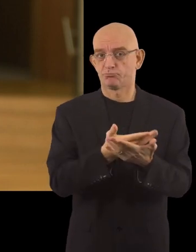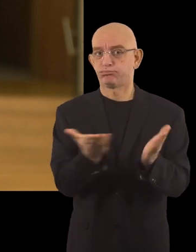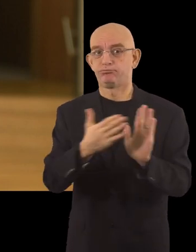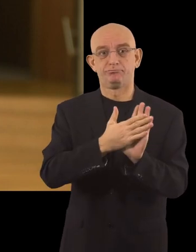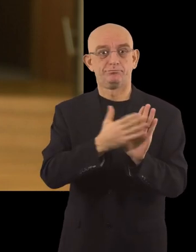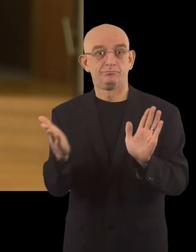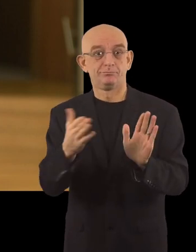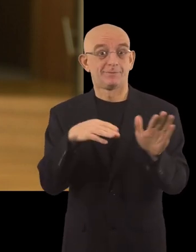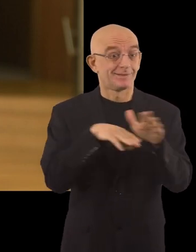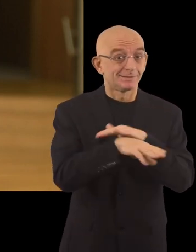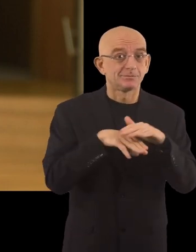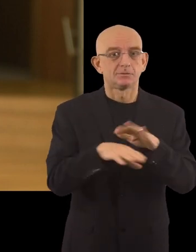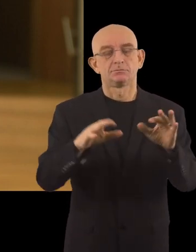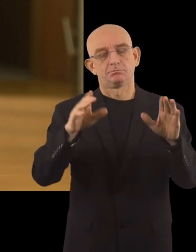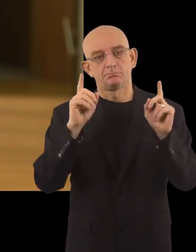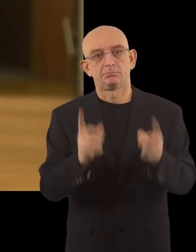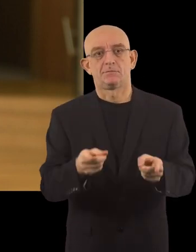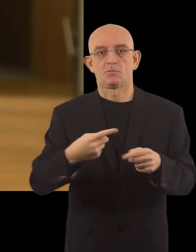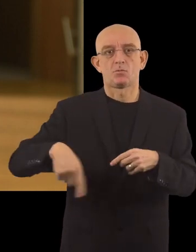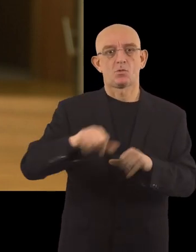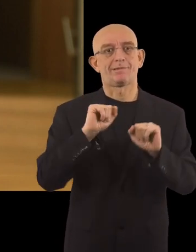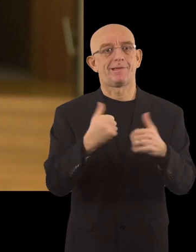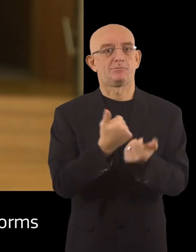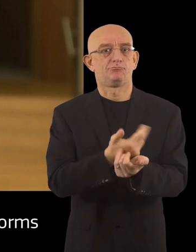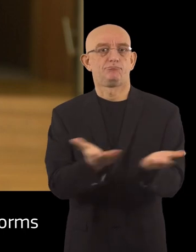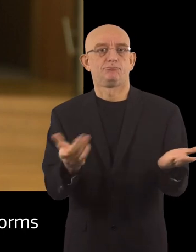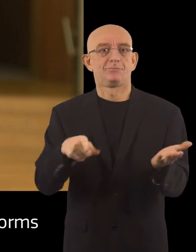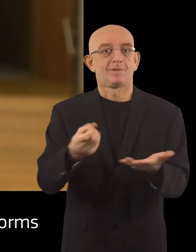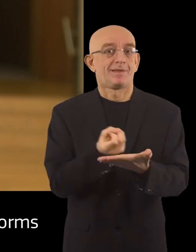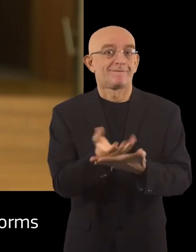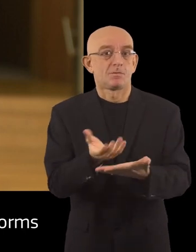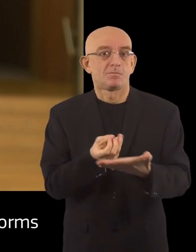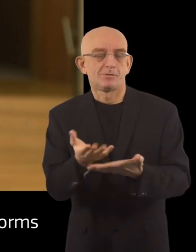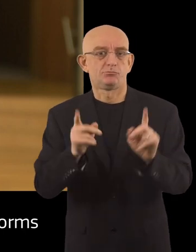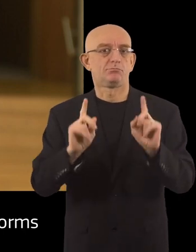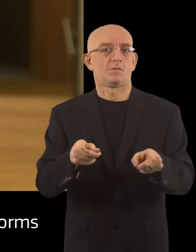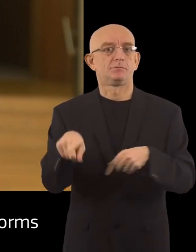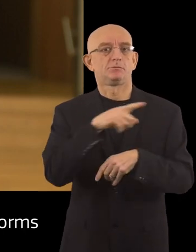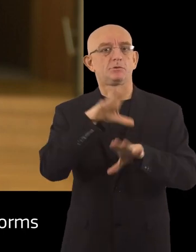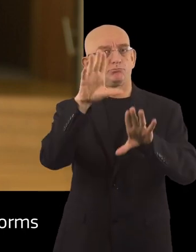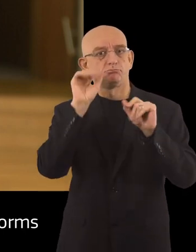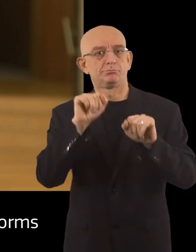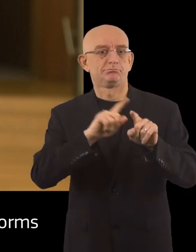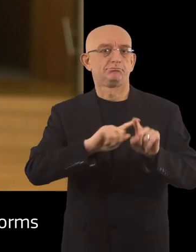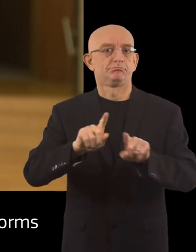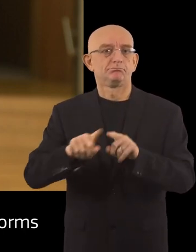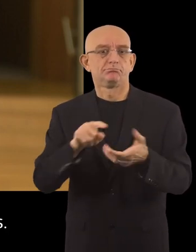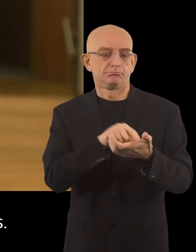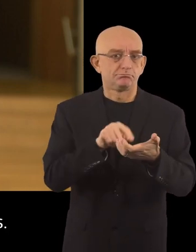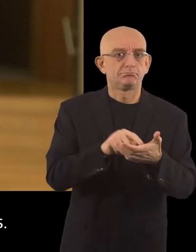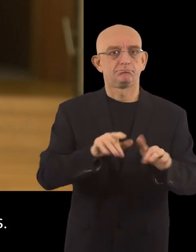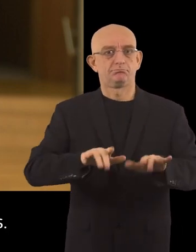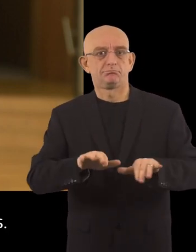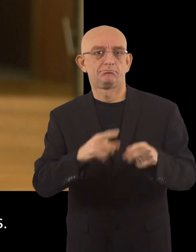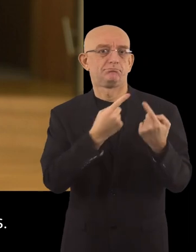Accessibility is essential to guarantee access to information, be it on digital platforms